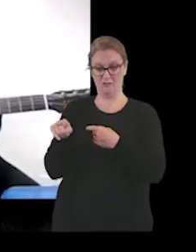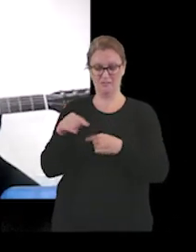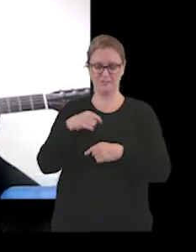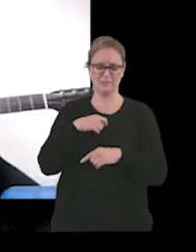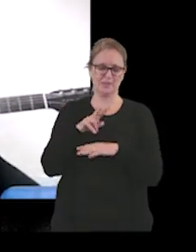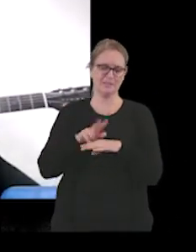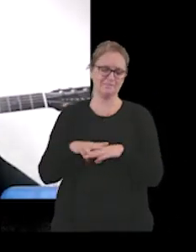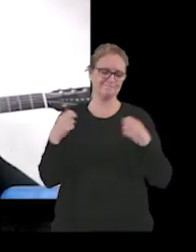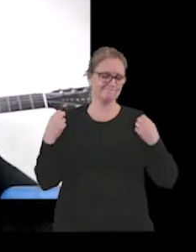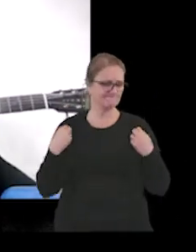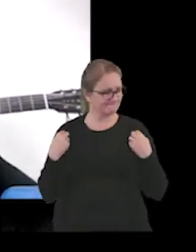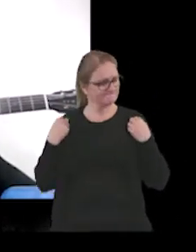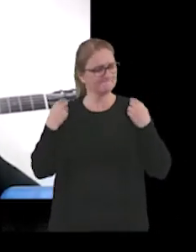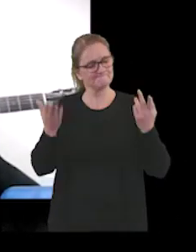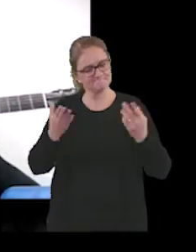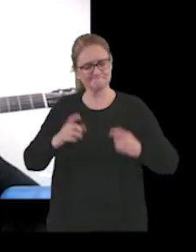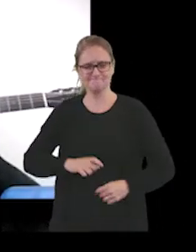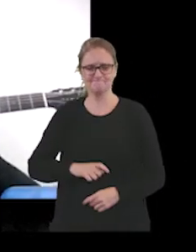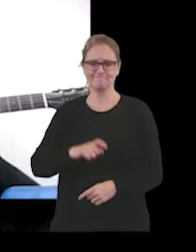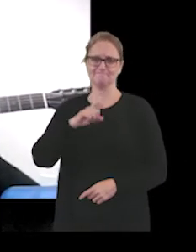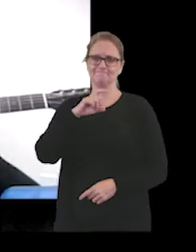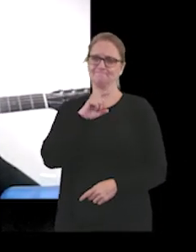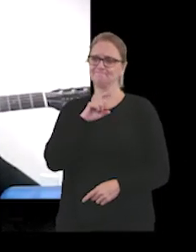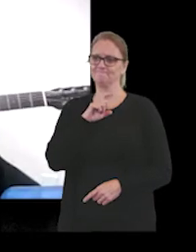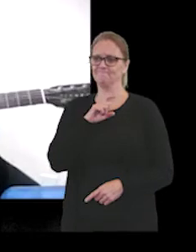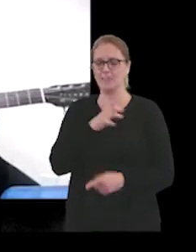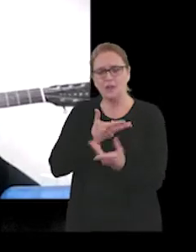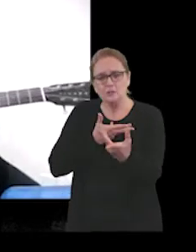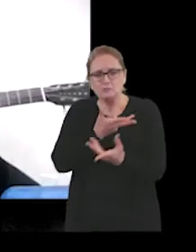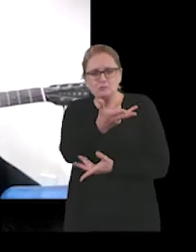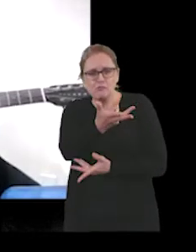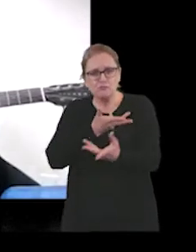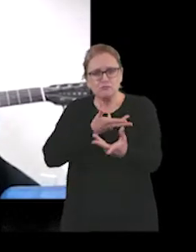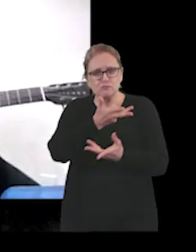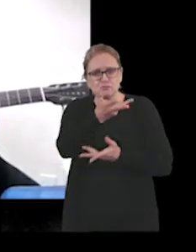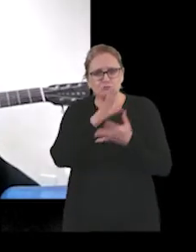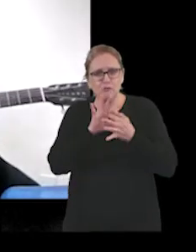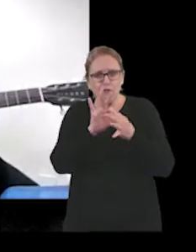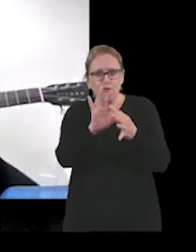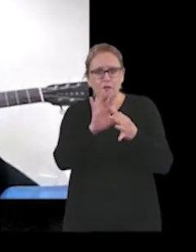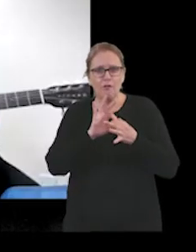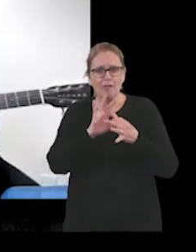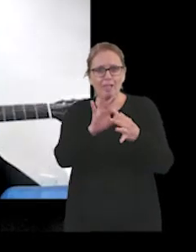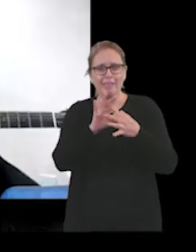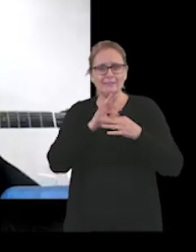off the floor. floor. When we talked until time was no more.